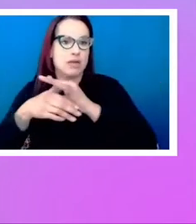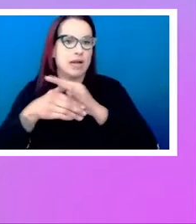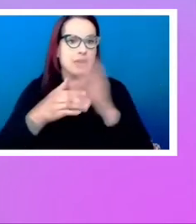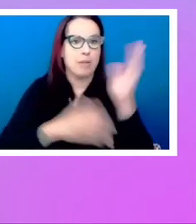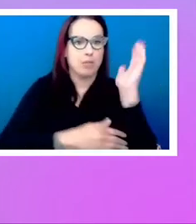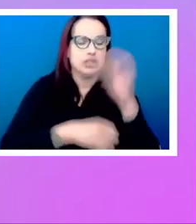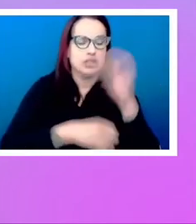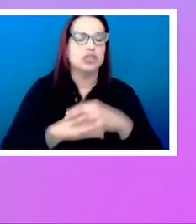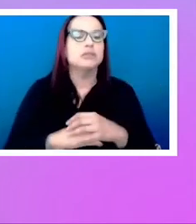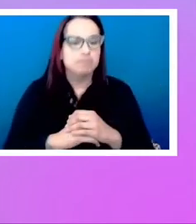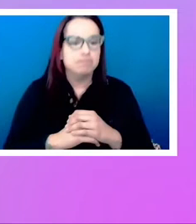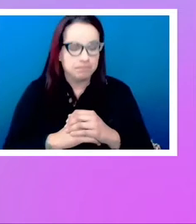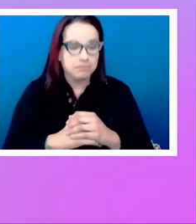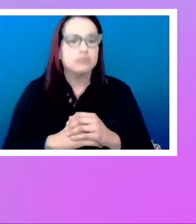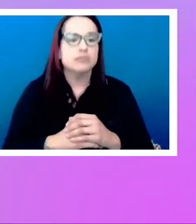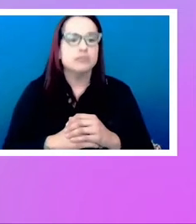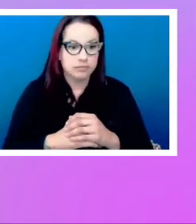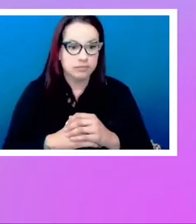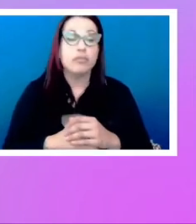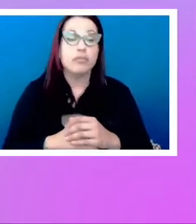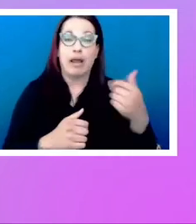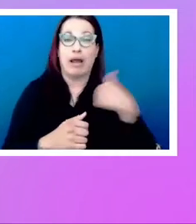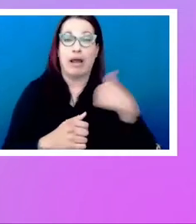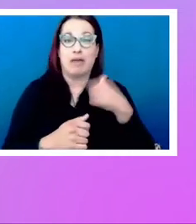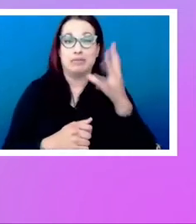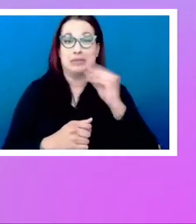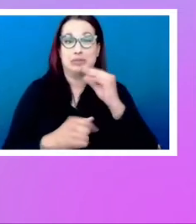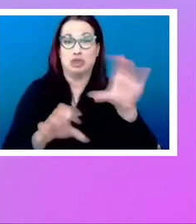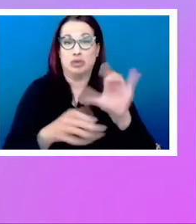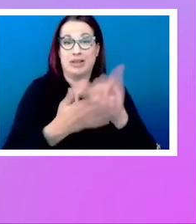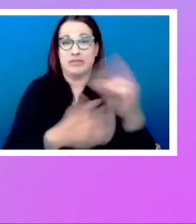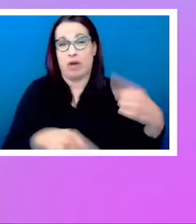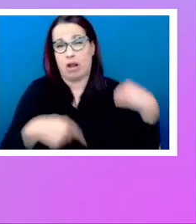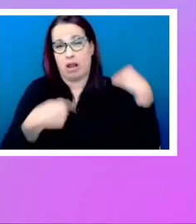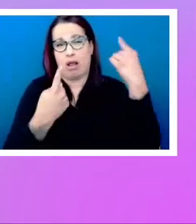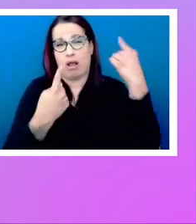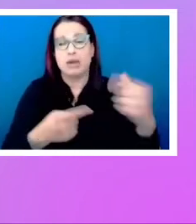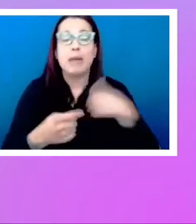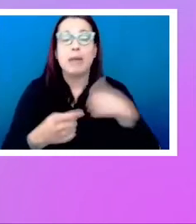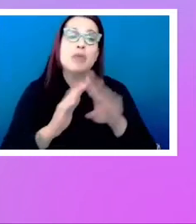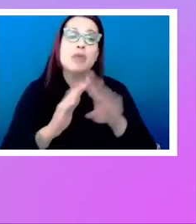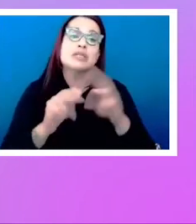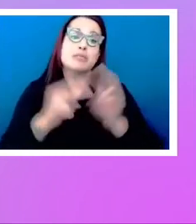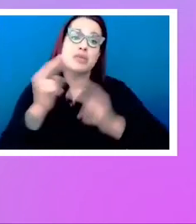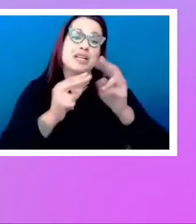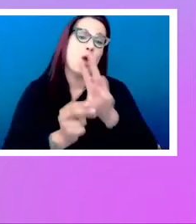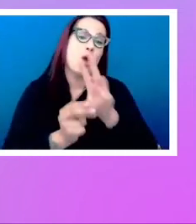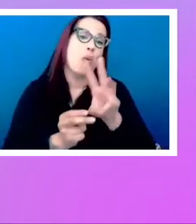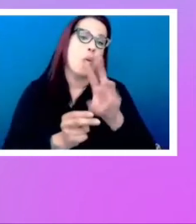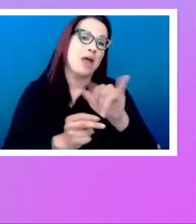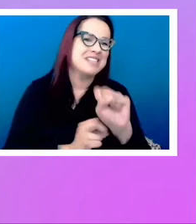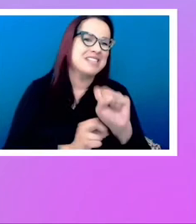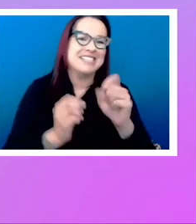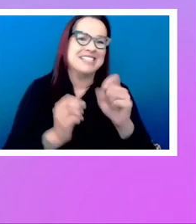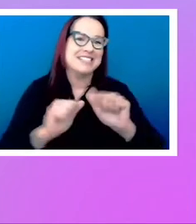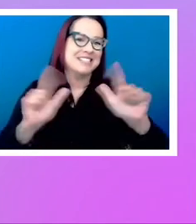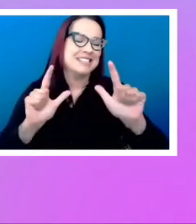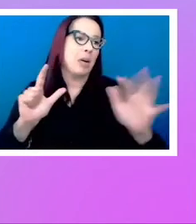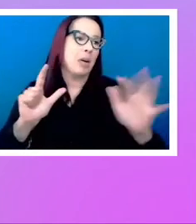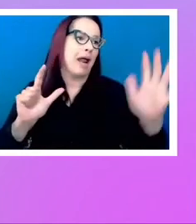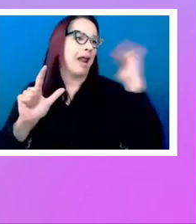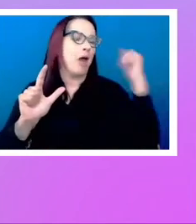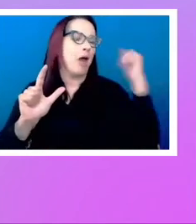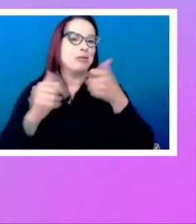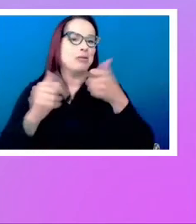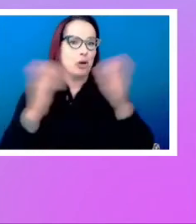Now, I've been doing this for a very long time. And I was building websites back in the day when we were trying to encourage people to move